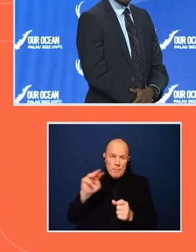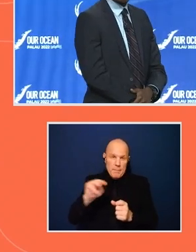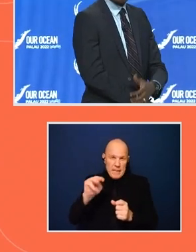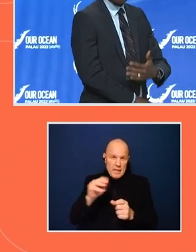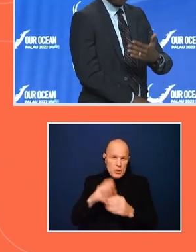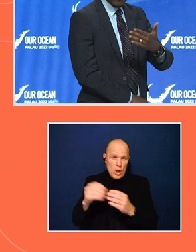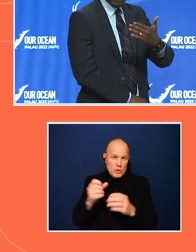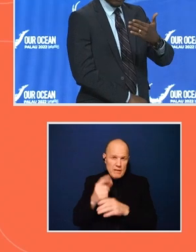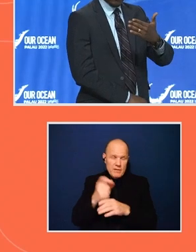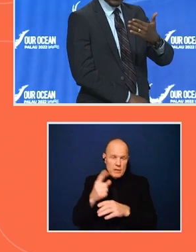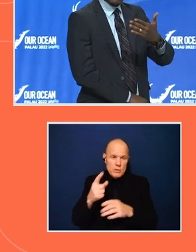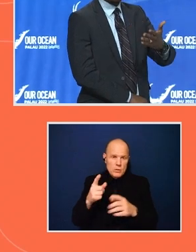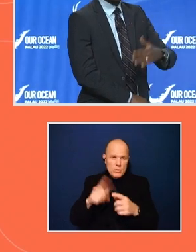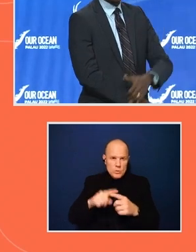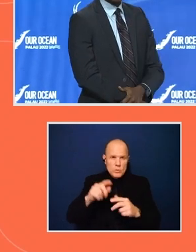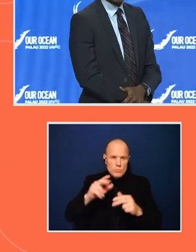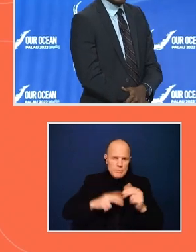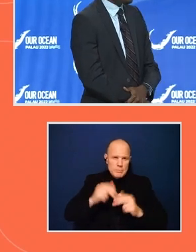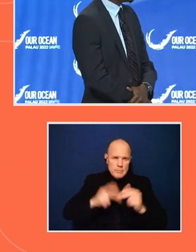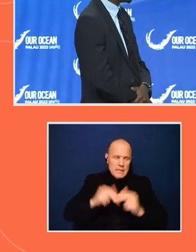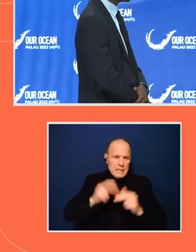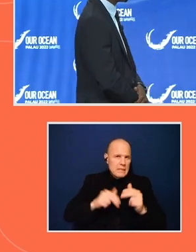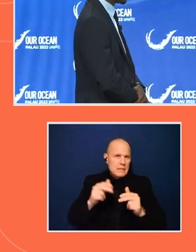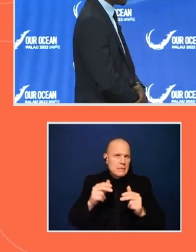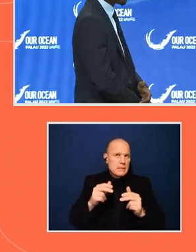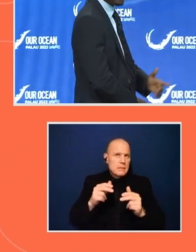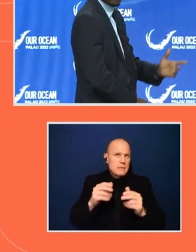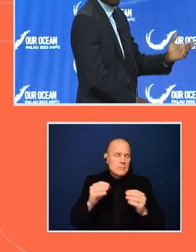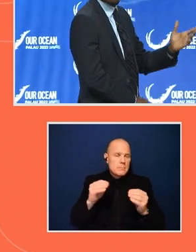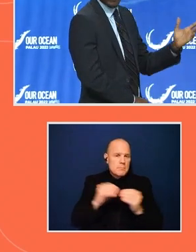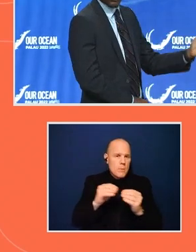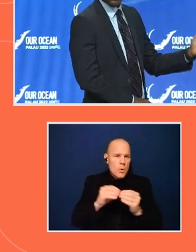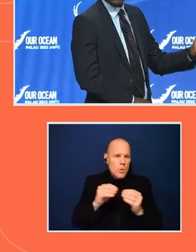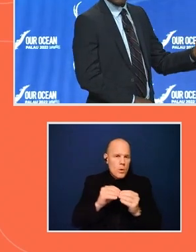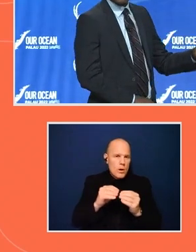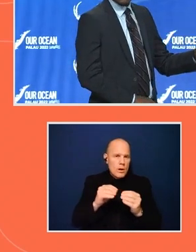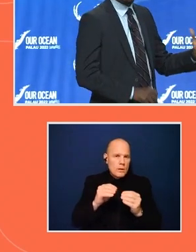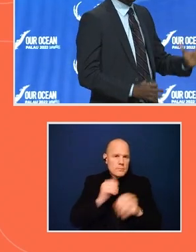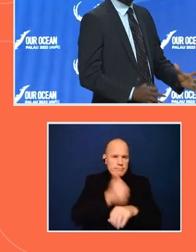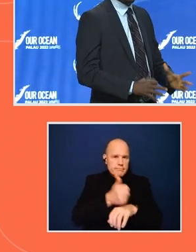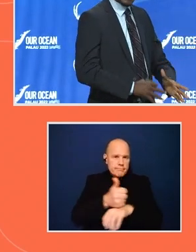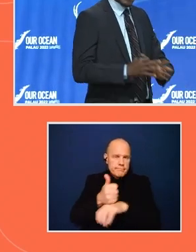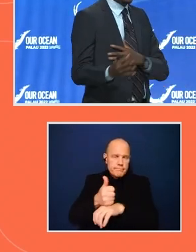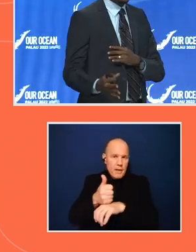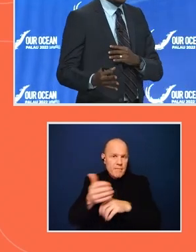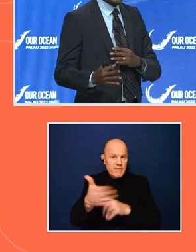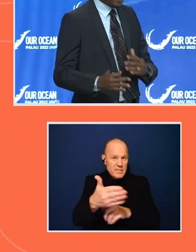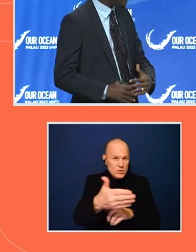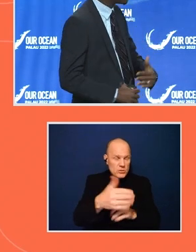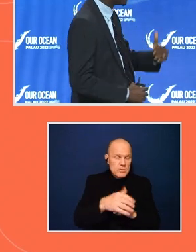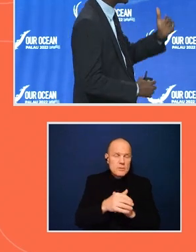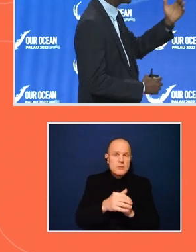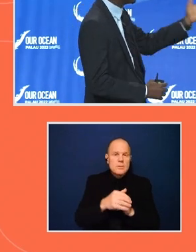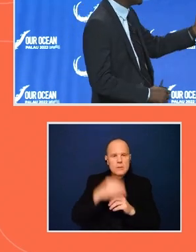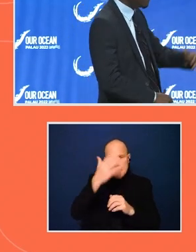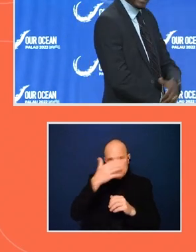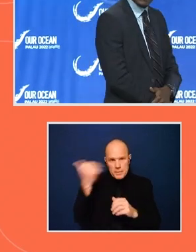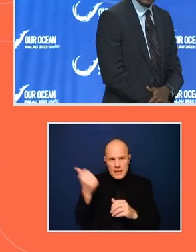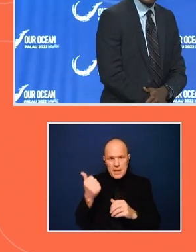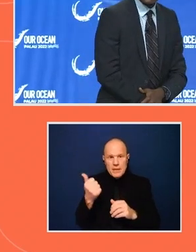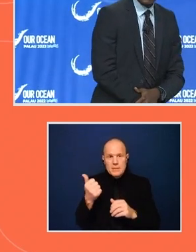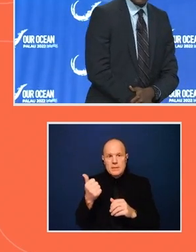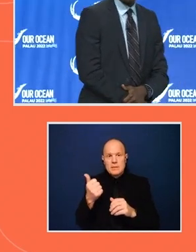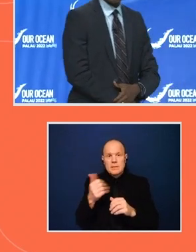importation of fish, because RUU fishing has also